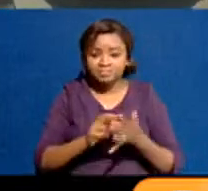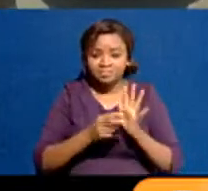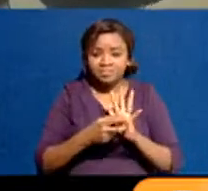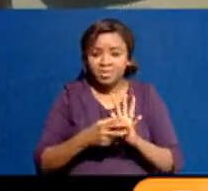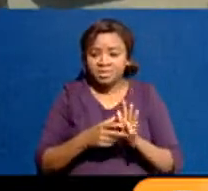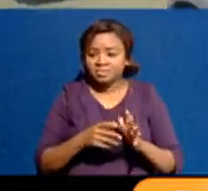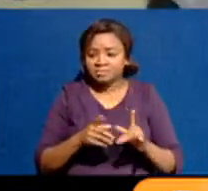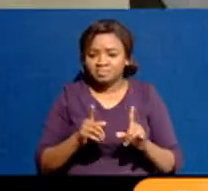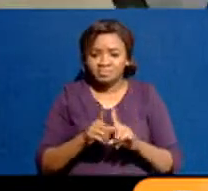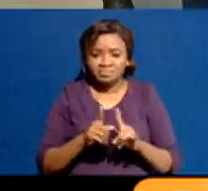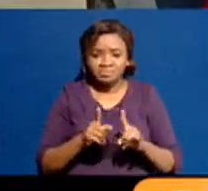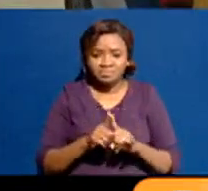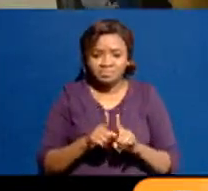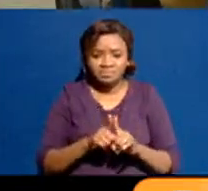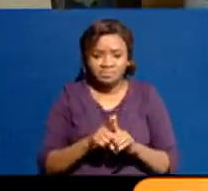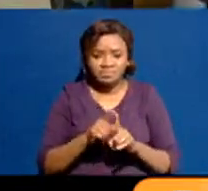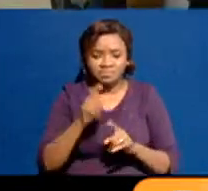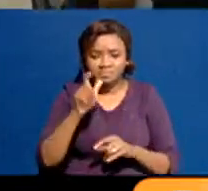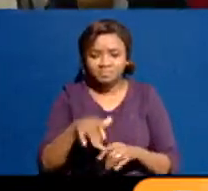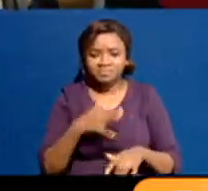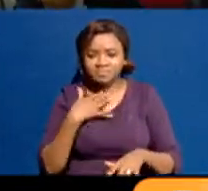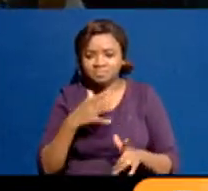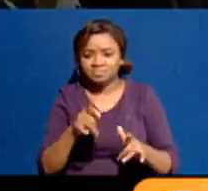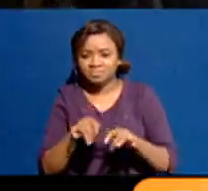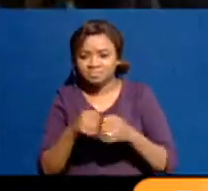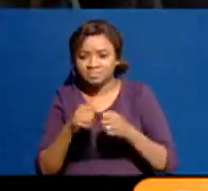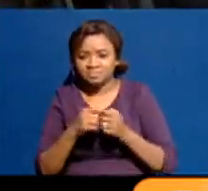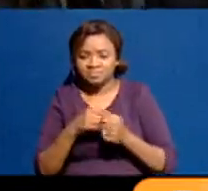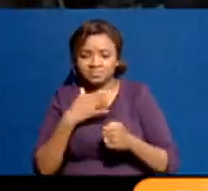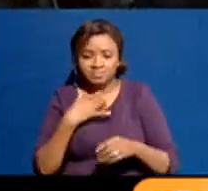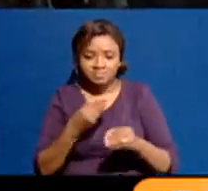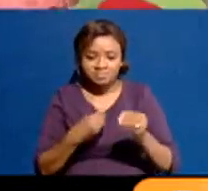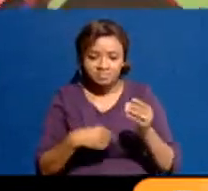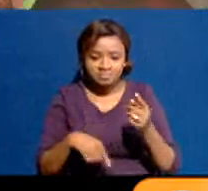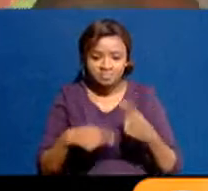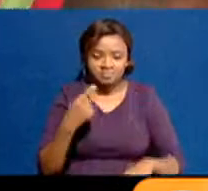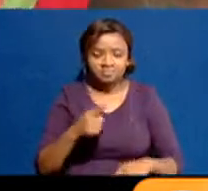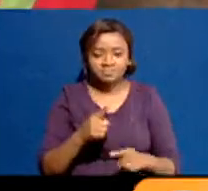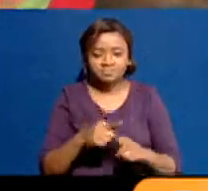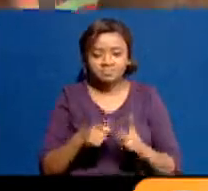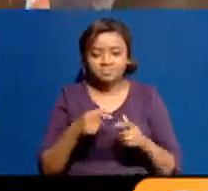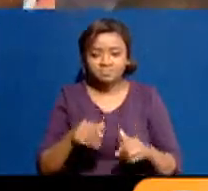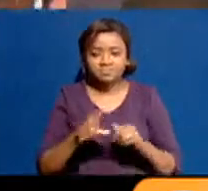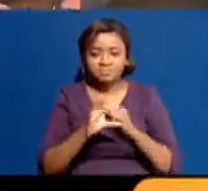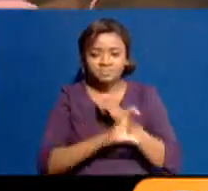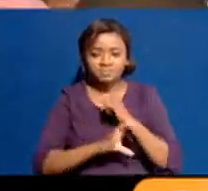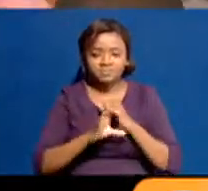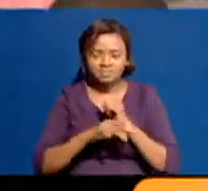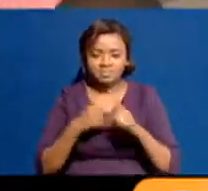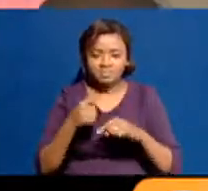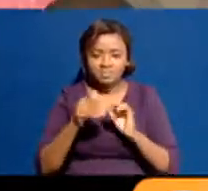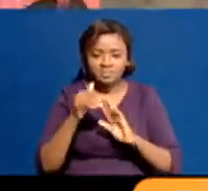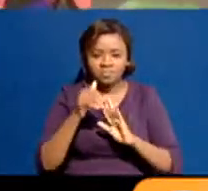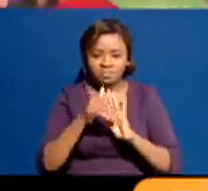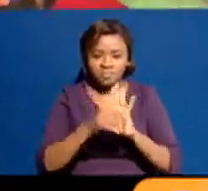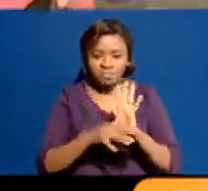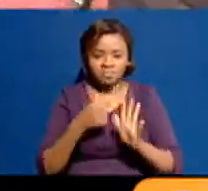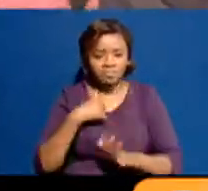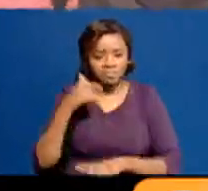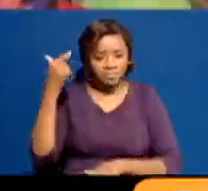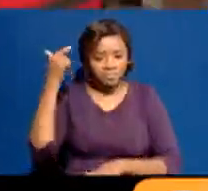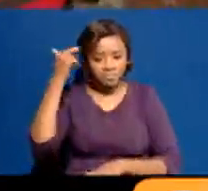in trying to win a battle today, but we are losing the war as a country. Okay. Yeah. So, my thing is just we need to actually